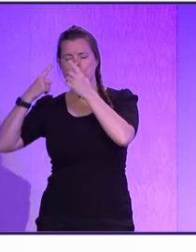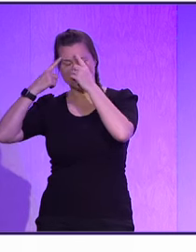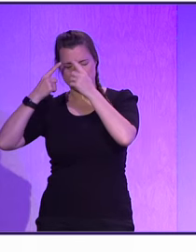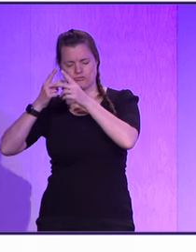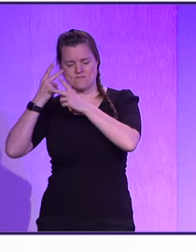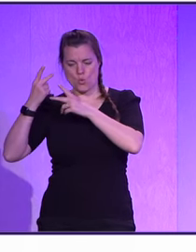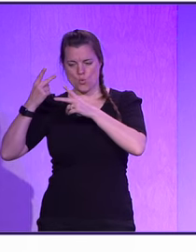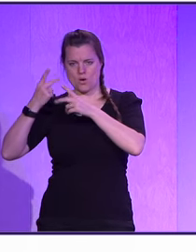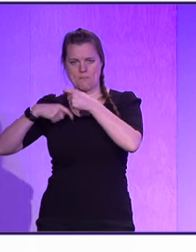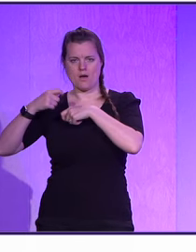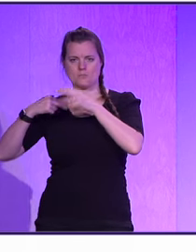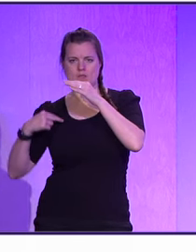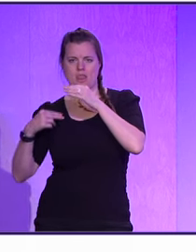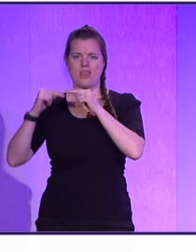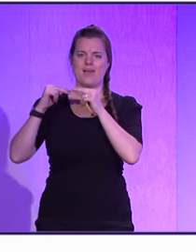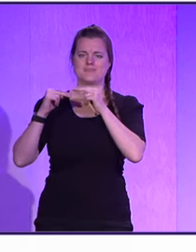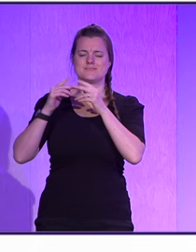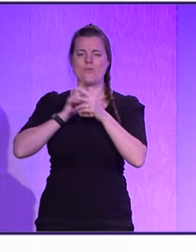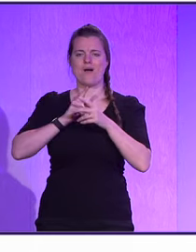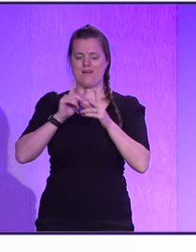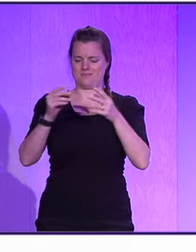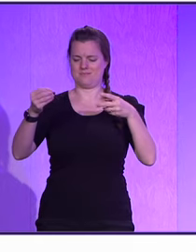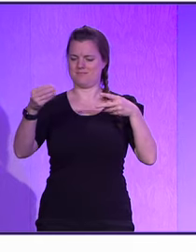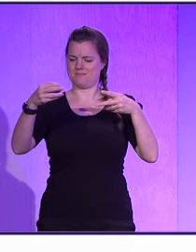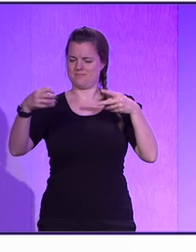us with the kind of reducing those pieces as well.